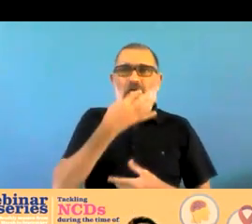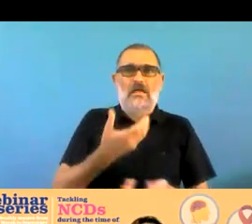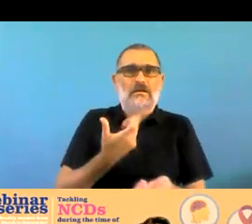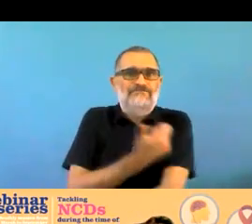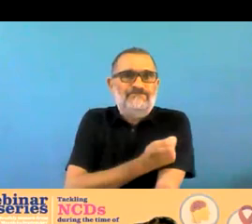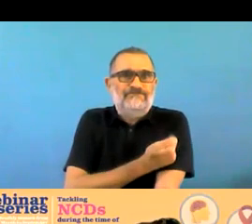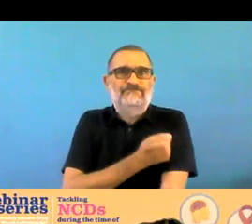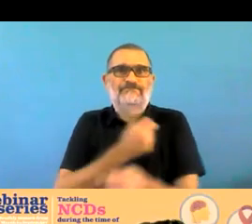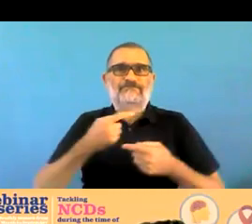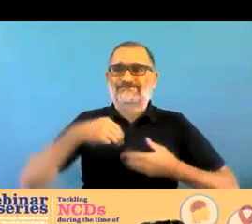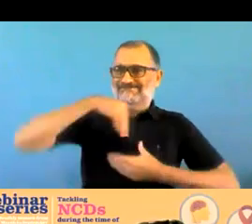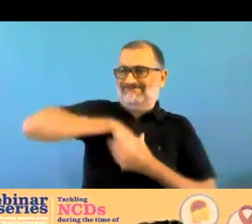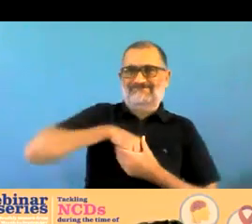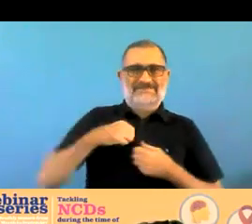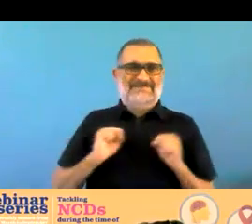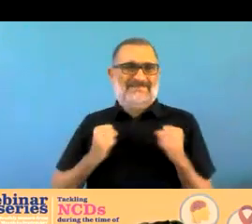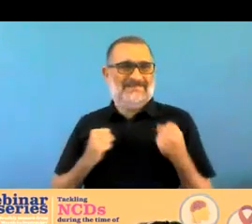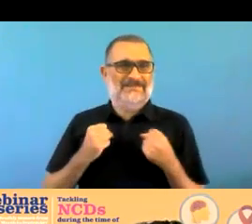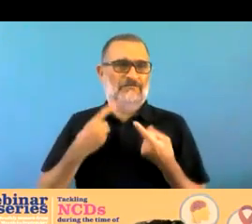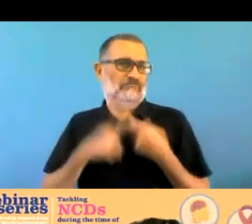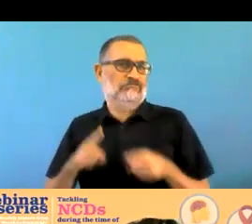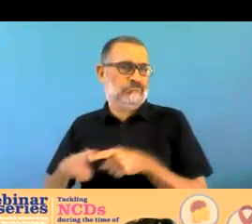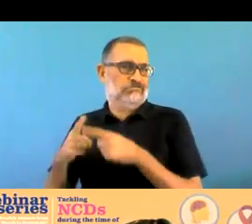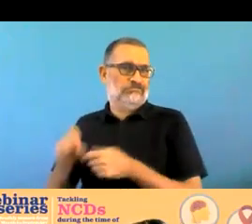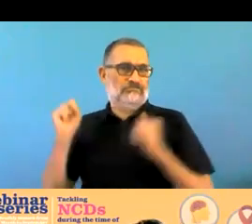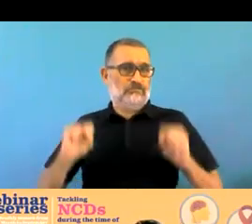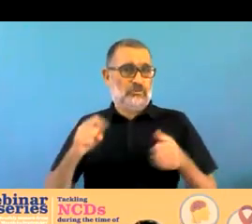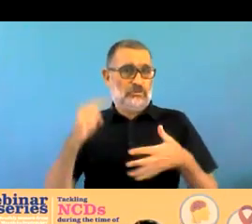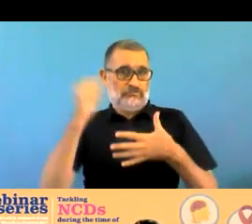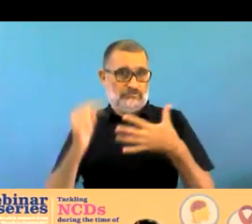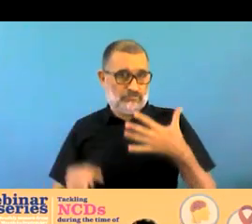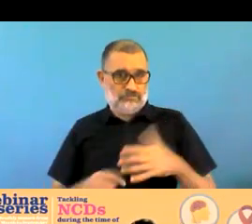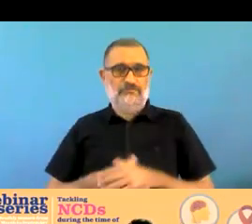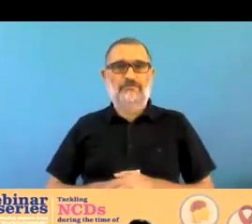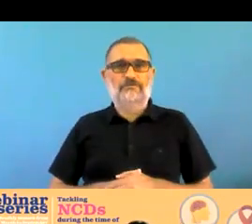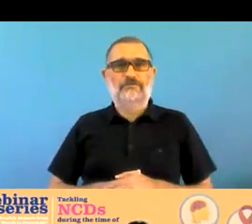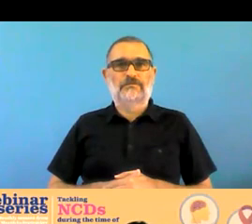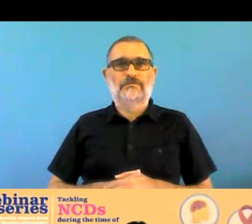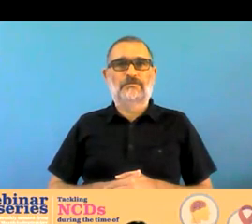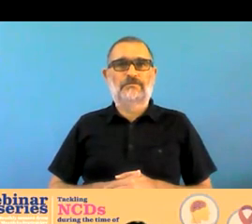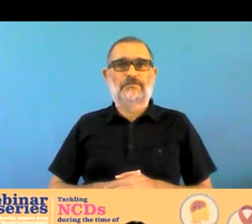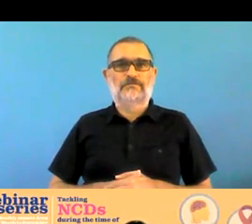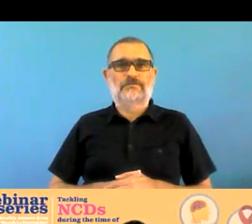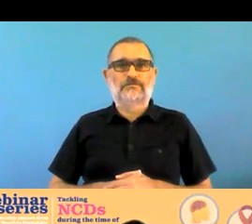the of of area according to the different mechanisms used by people to overcome